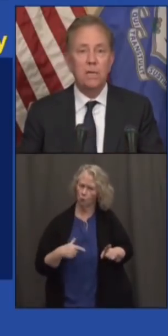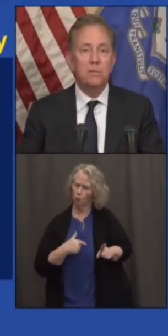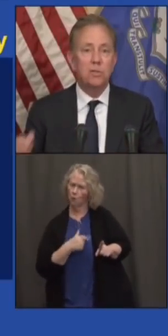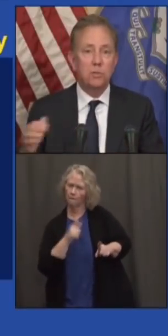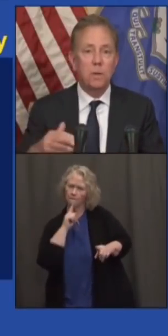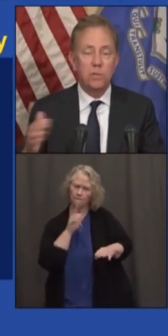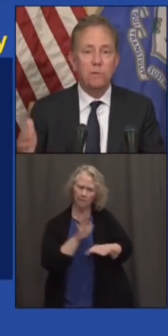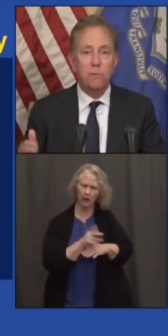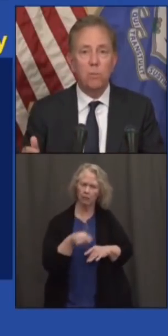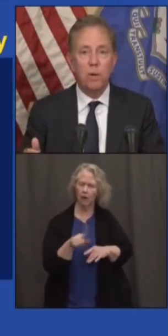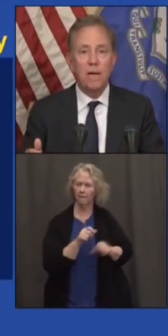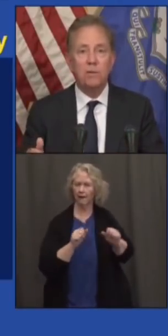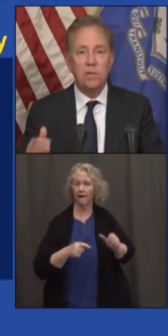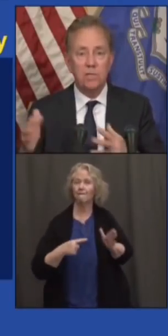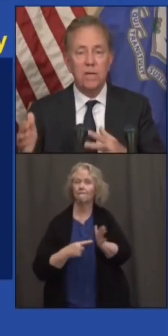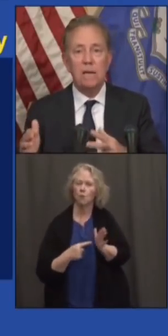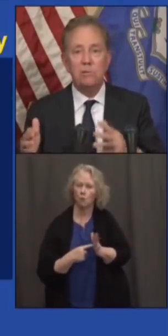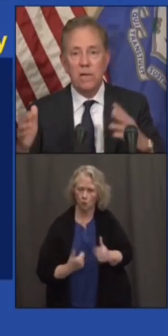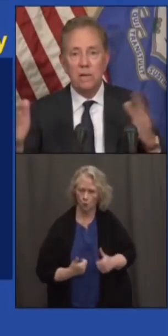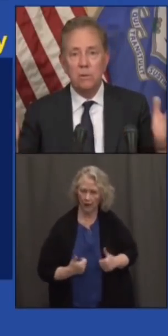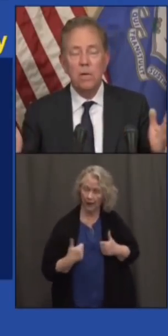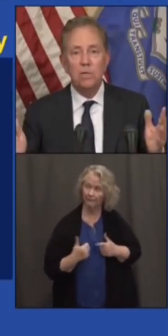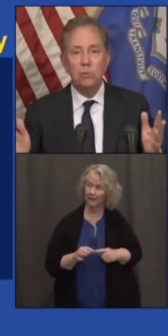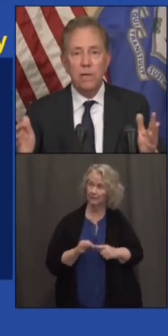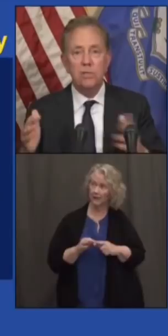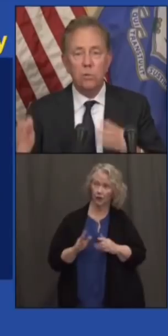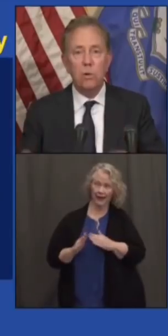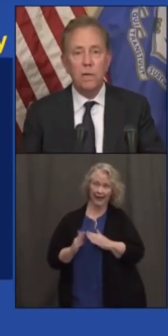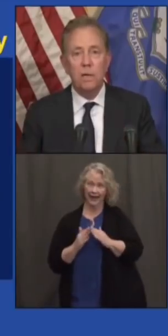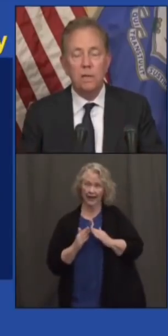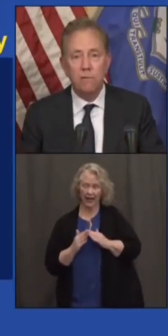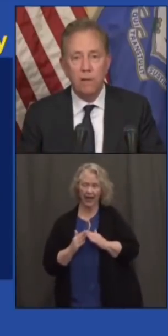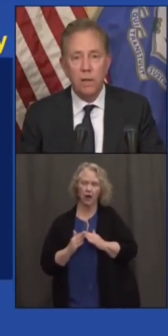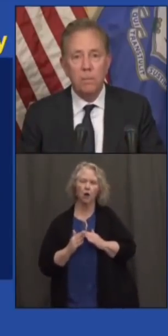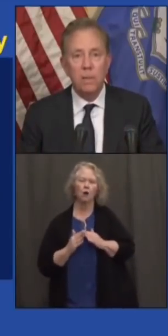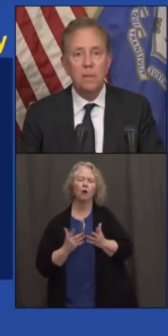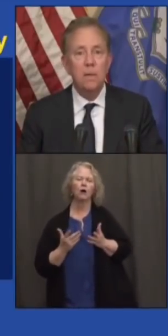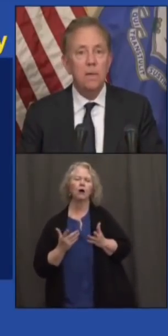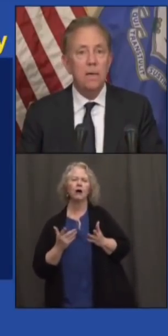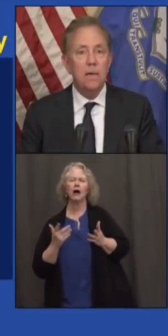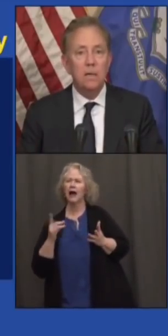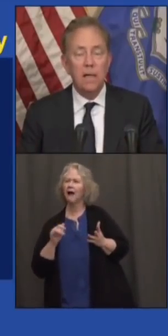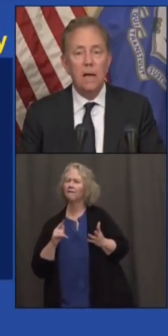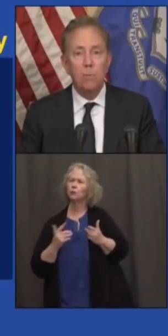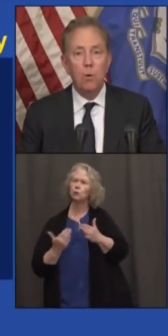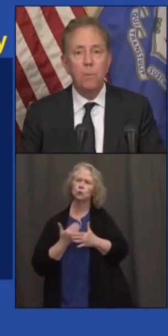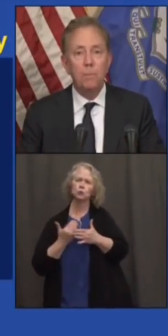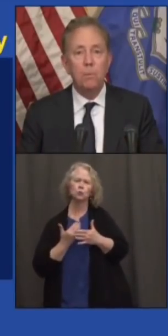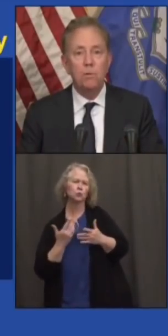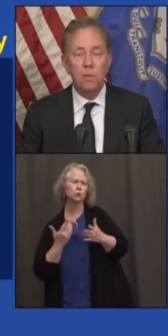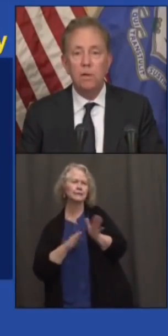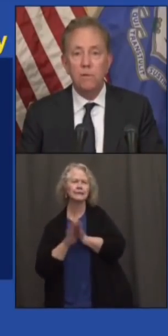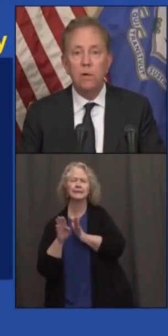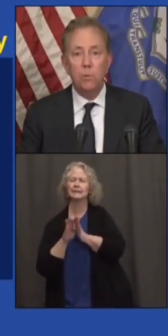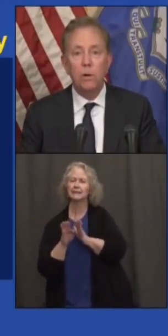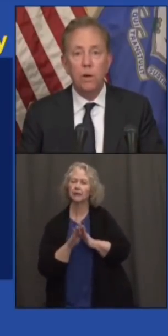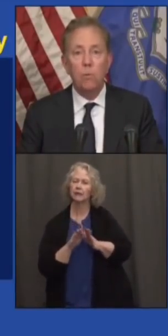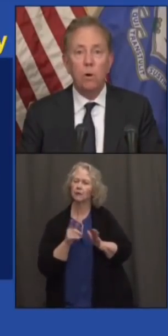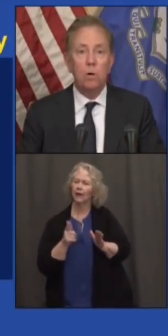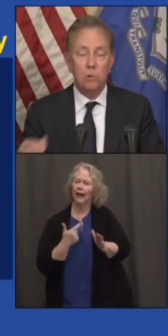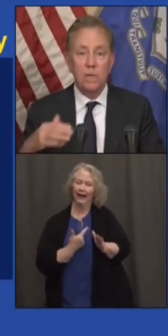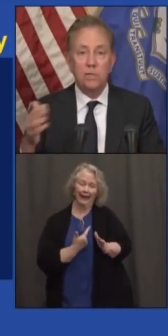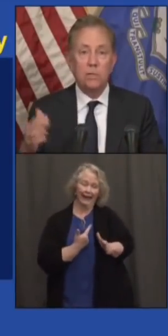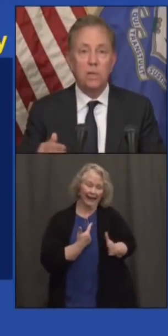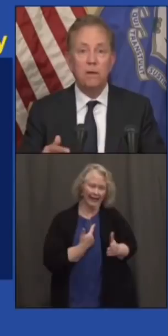housing is, especially affordable housing in downtown, transit-oriented development, and allow more people to live near where